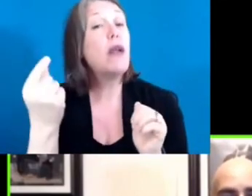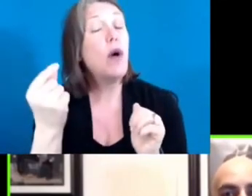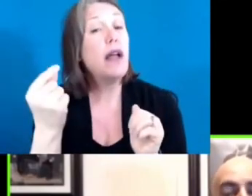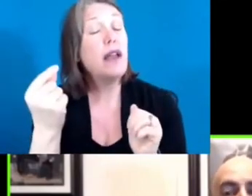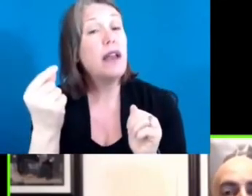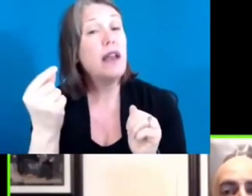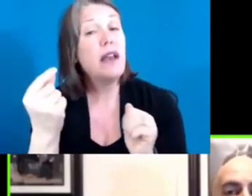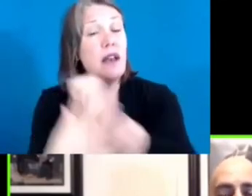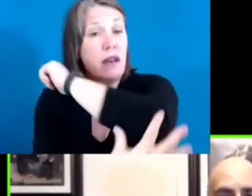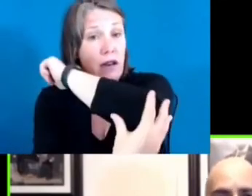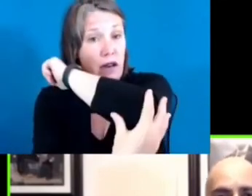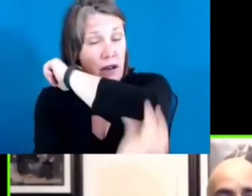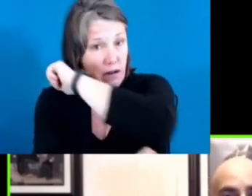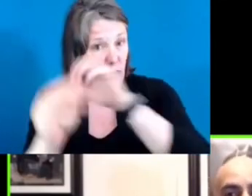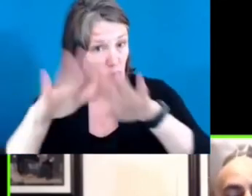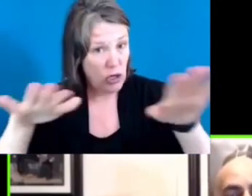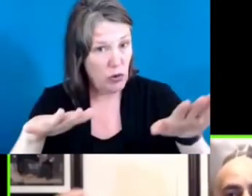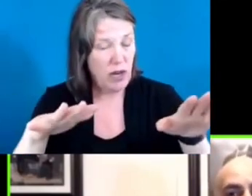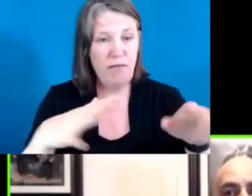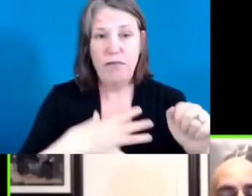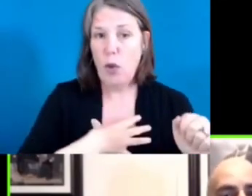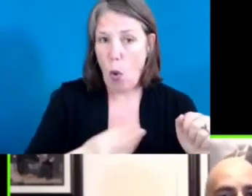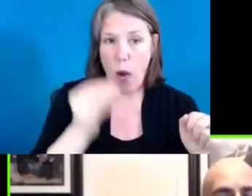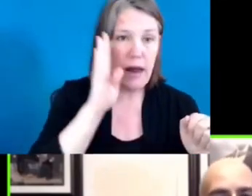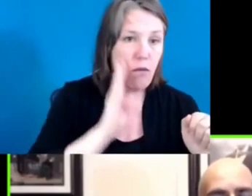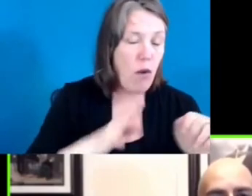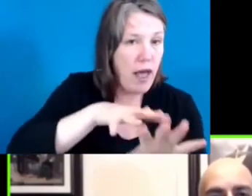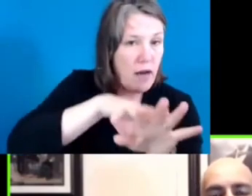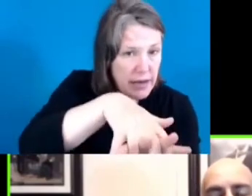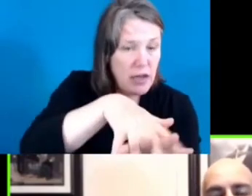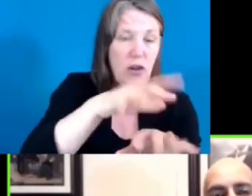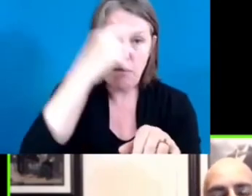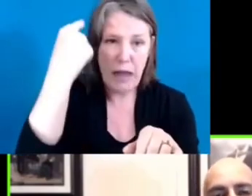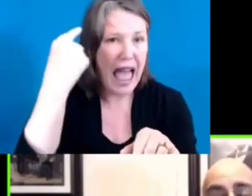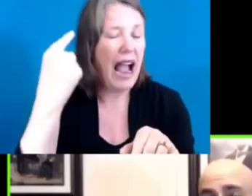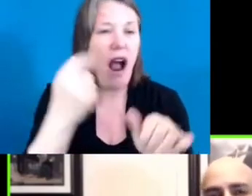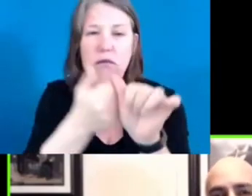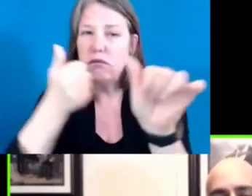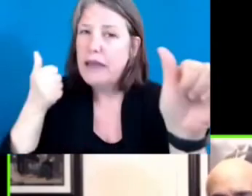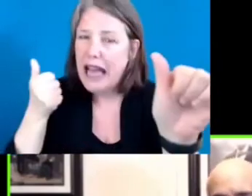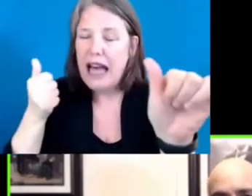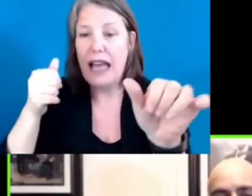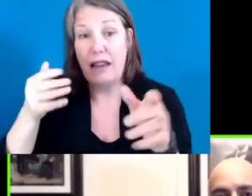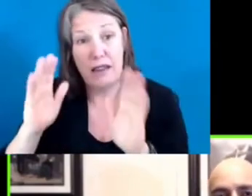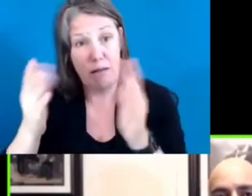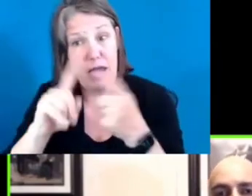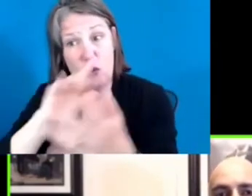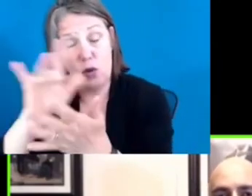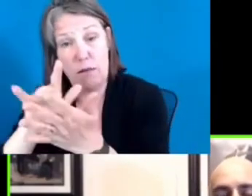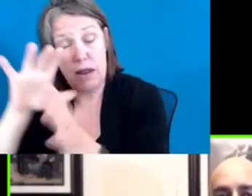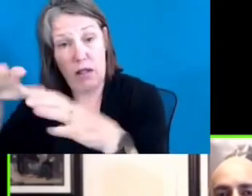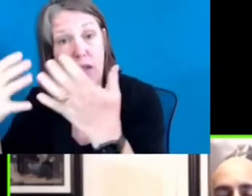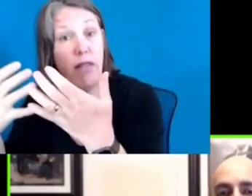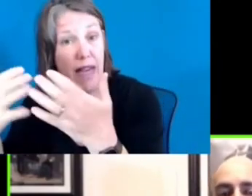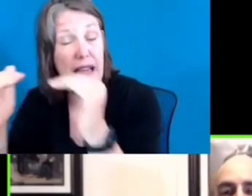indigenous children, are badly trailing their middle class and more well-to-do peers. And when we look around the country, there